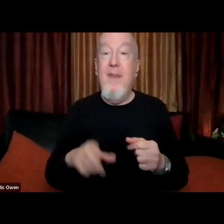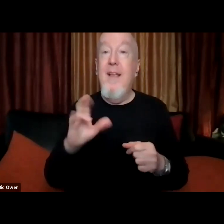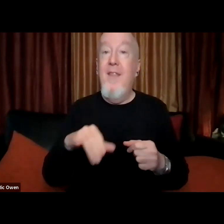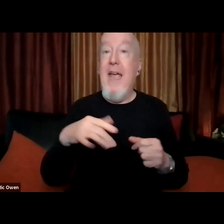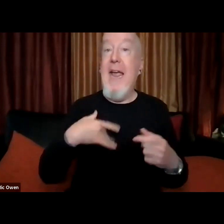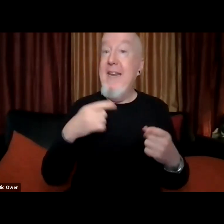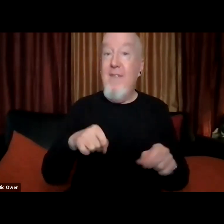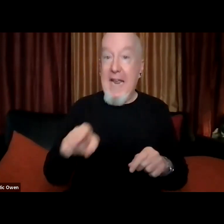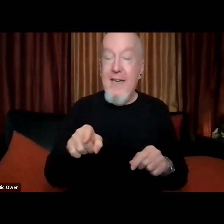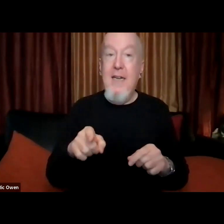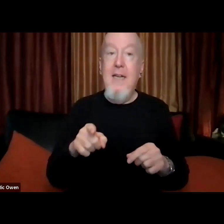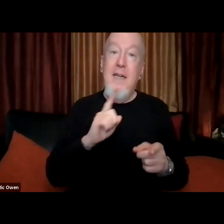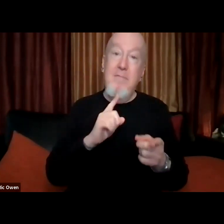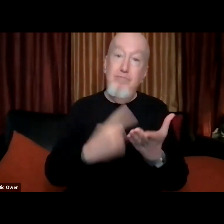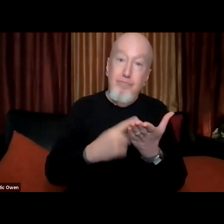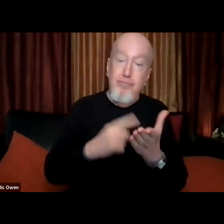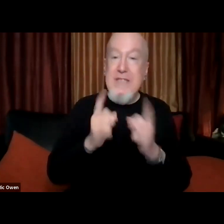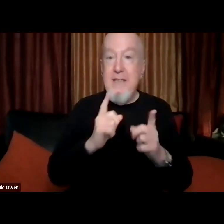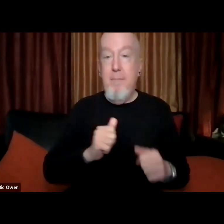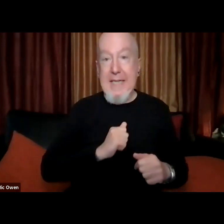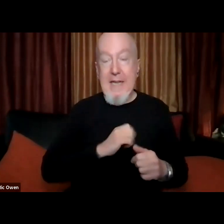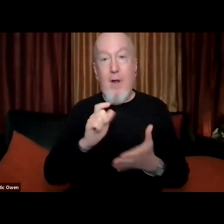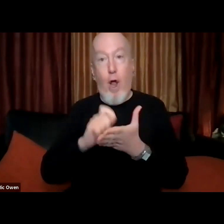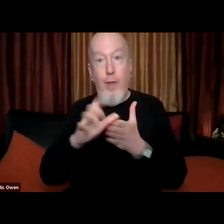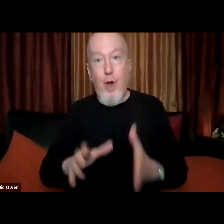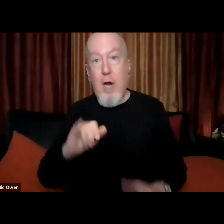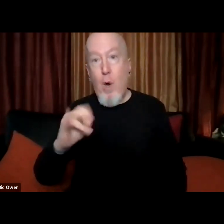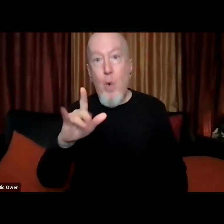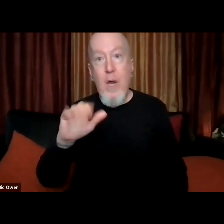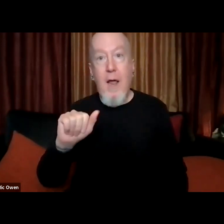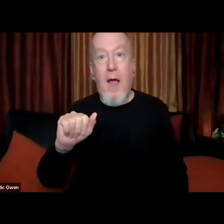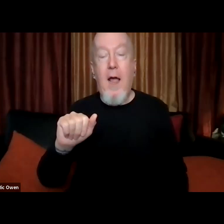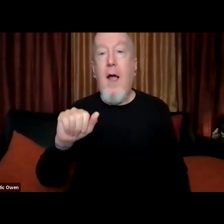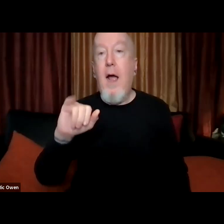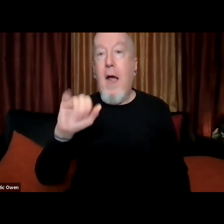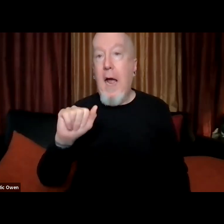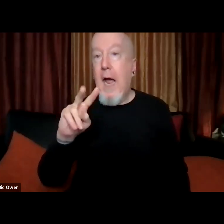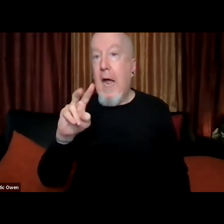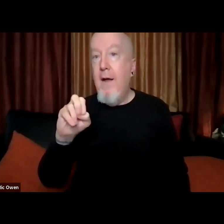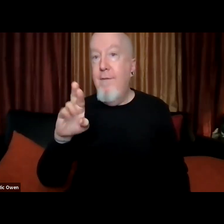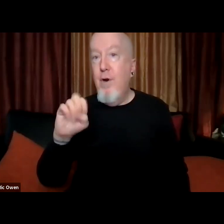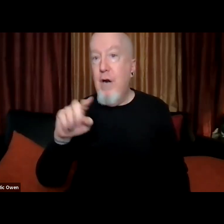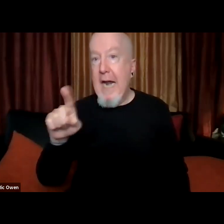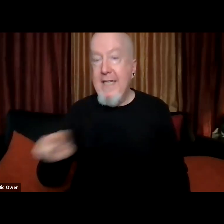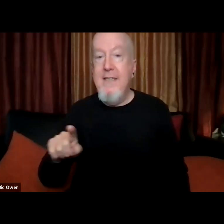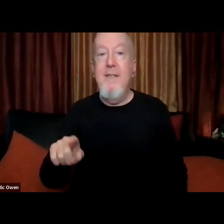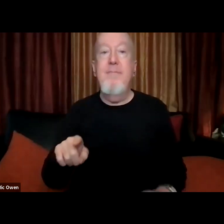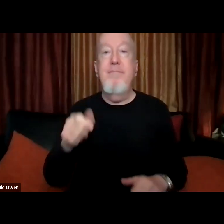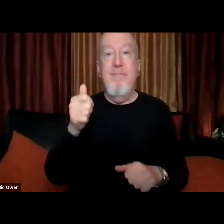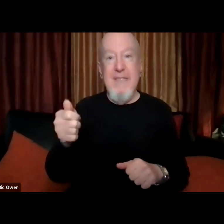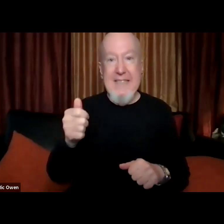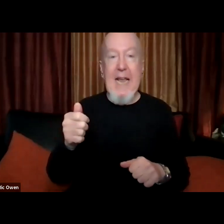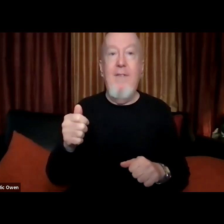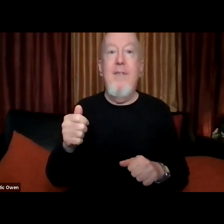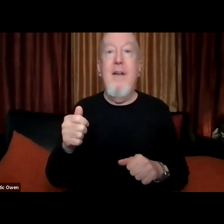conversation with myself and author julia alvarez julia alvarez left